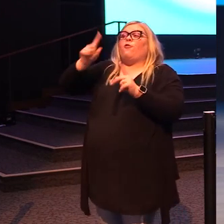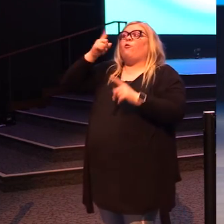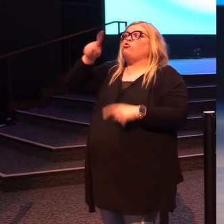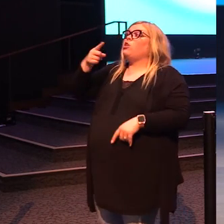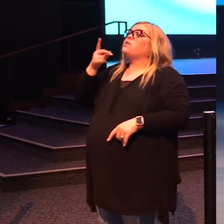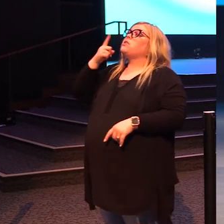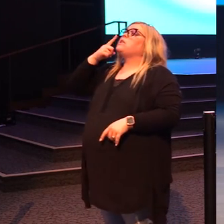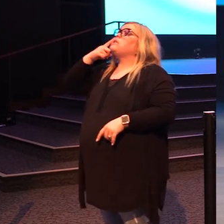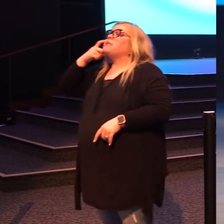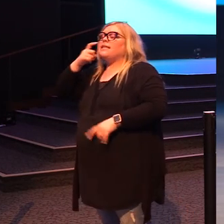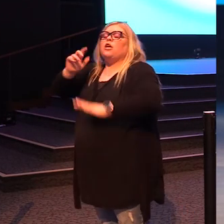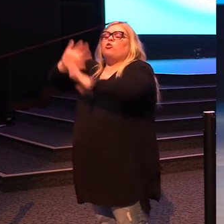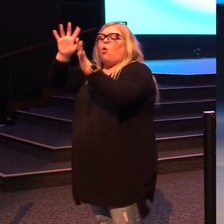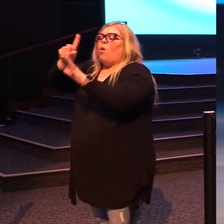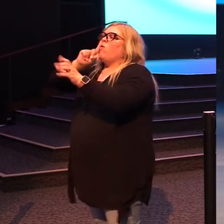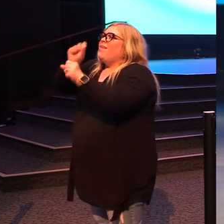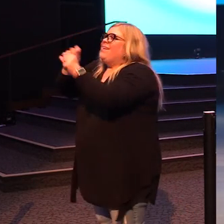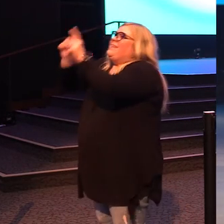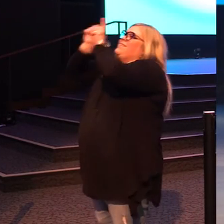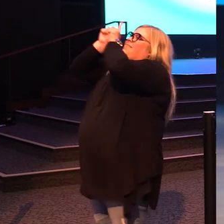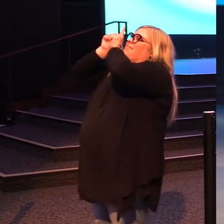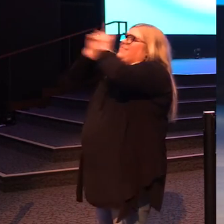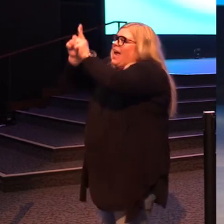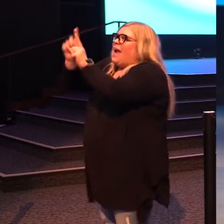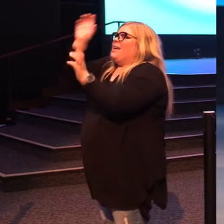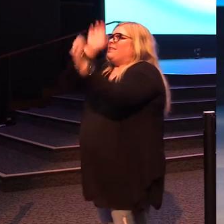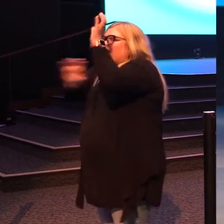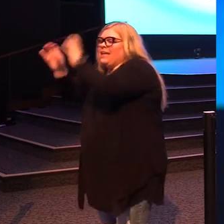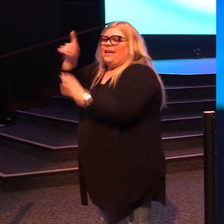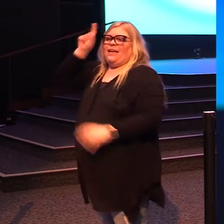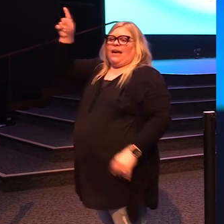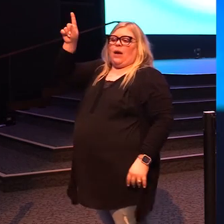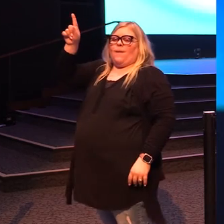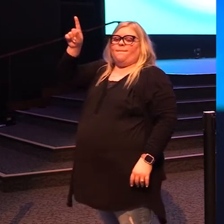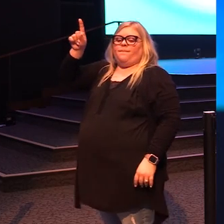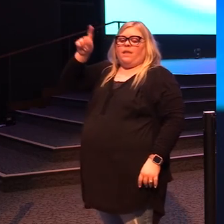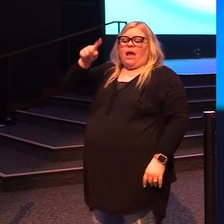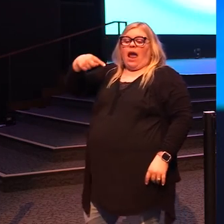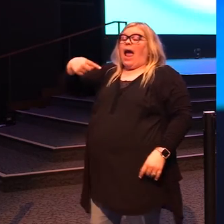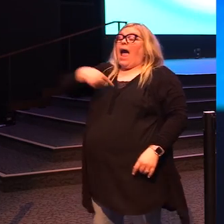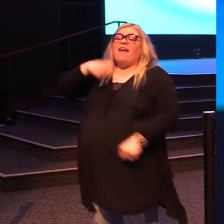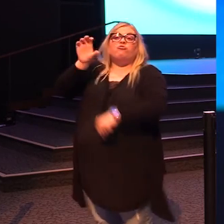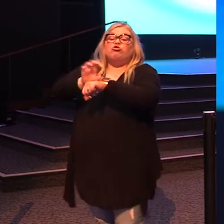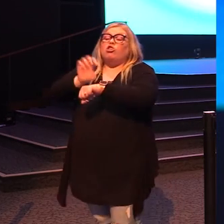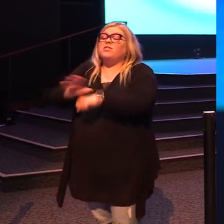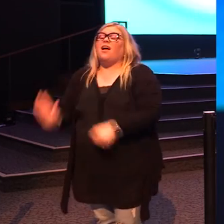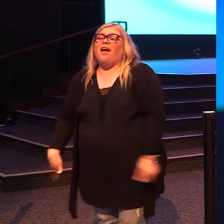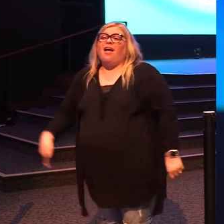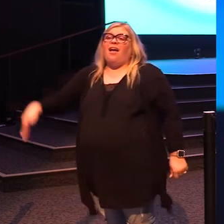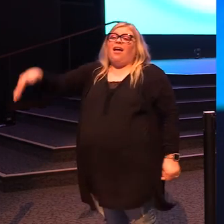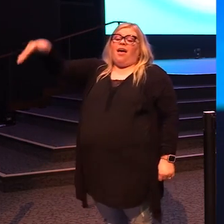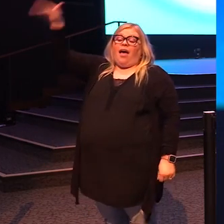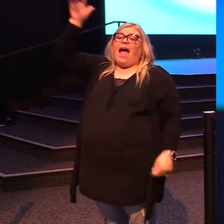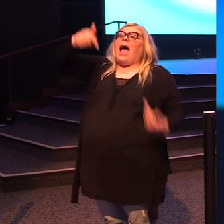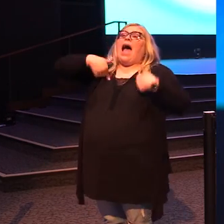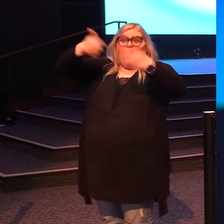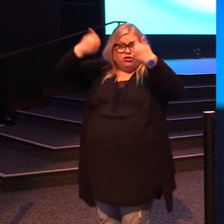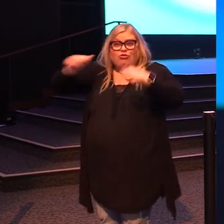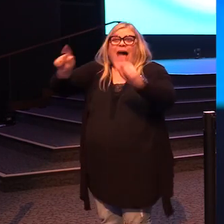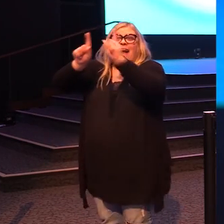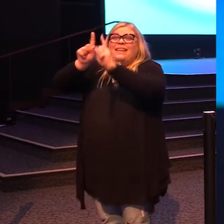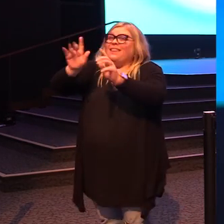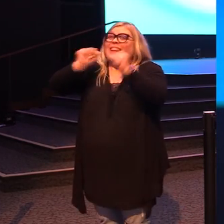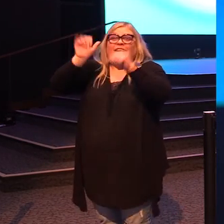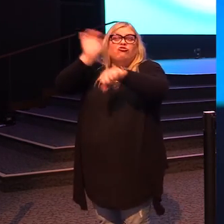but seek to stay. I've been in the same church all my life. I've tried to leave several times.